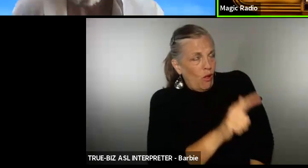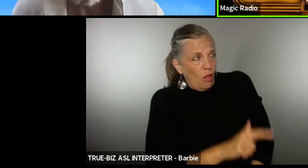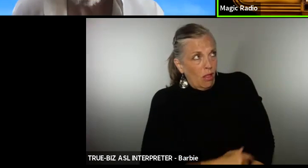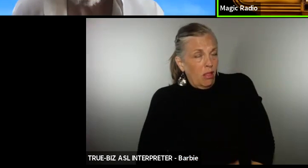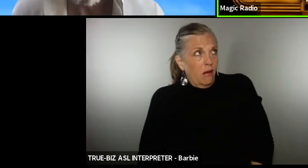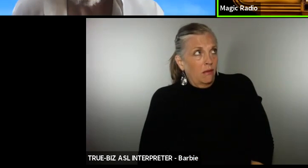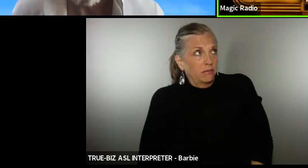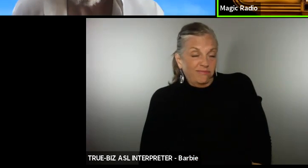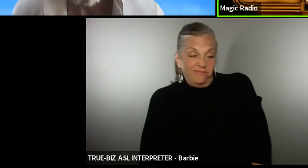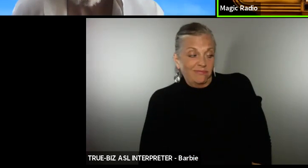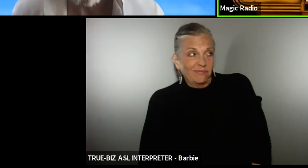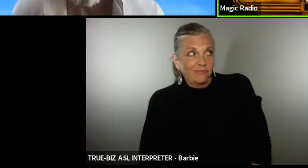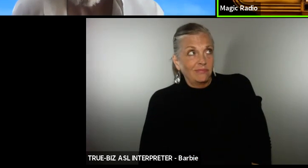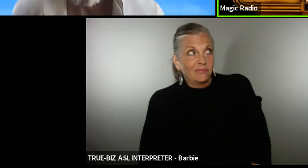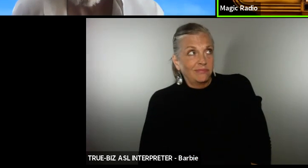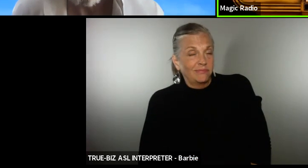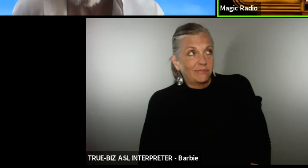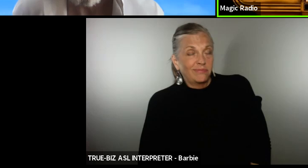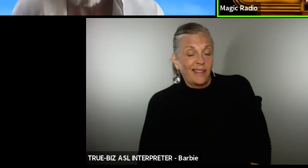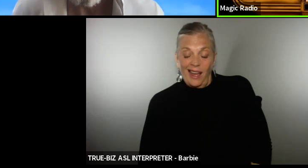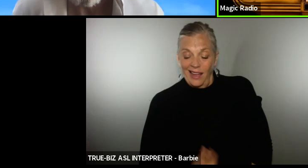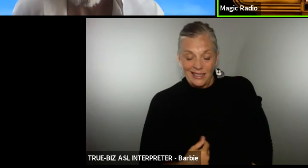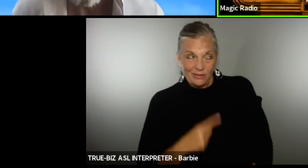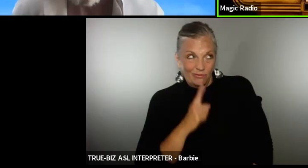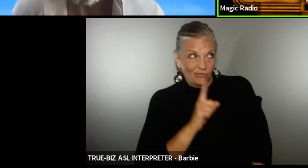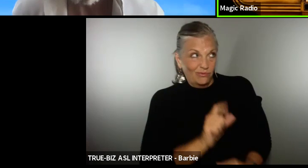and I'm afraid I don't really like you